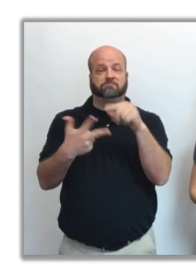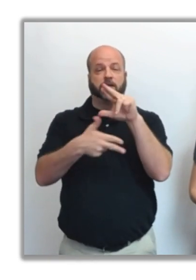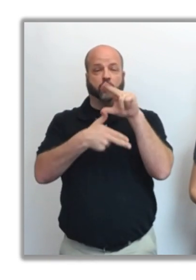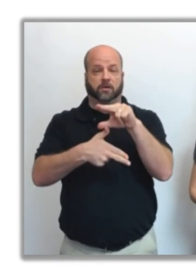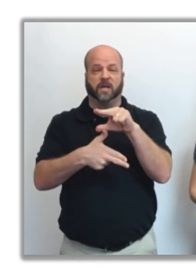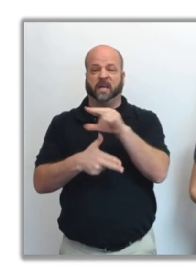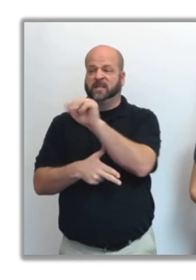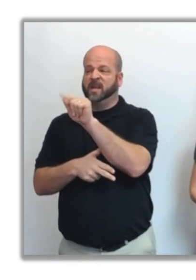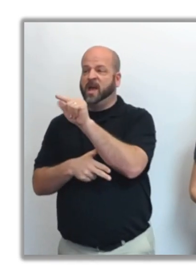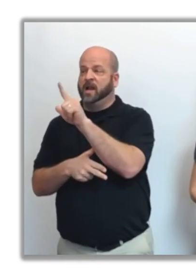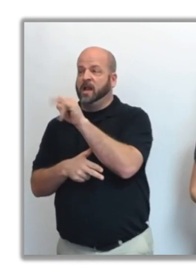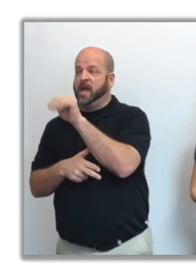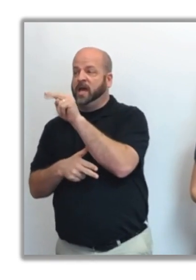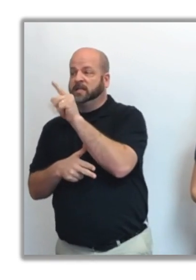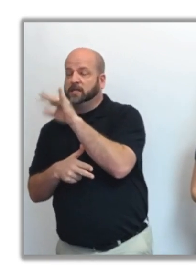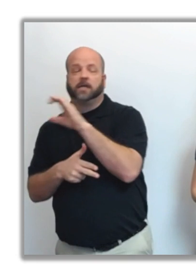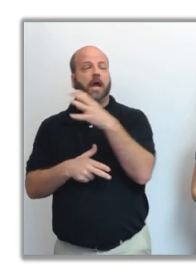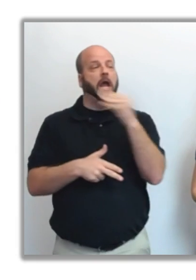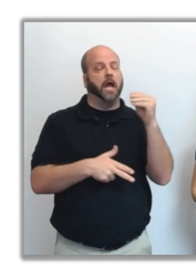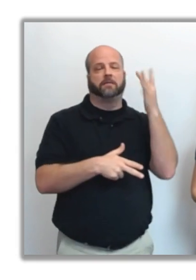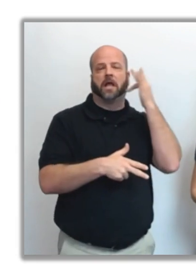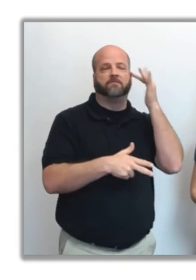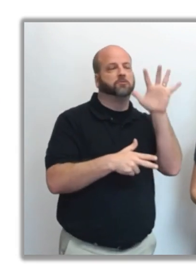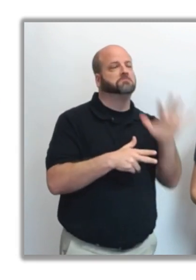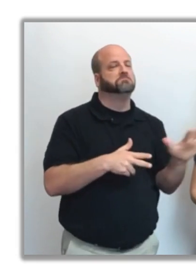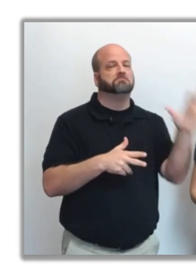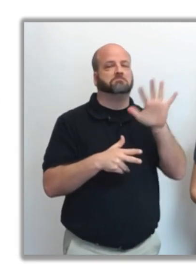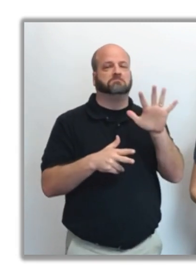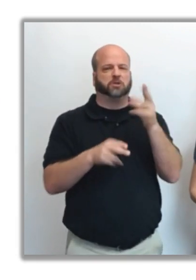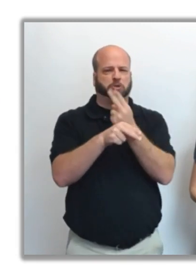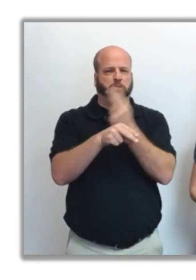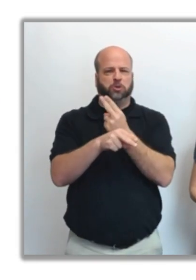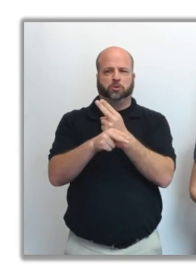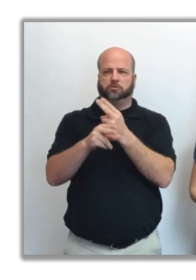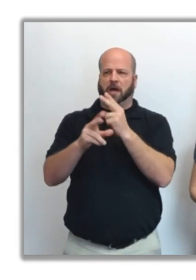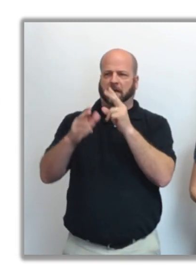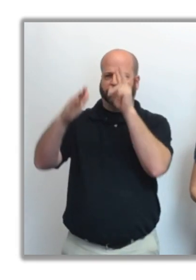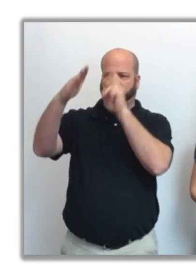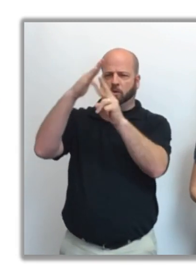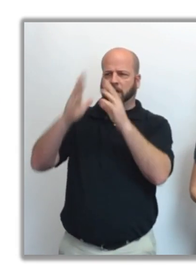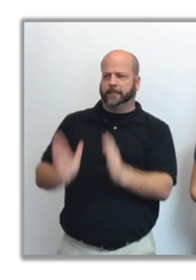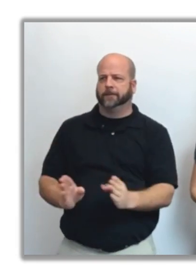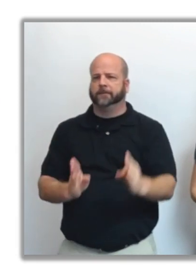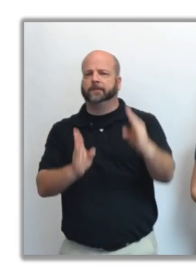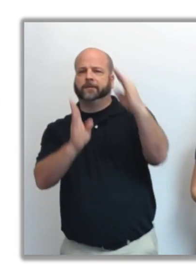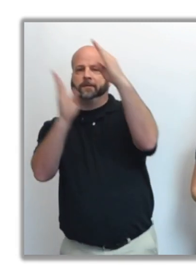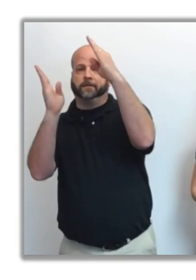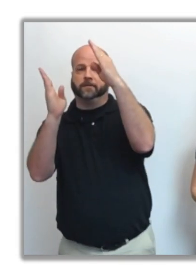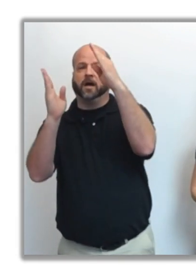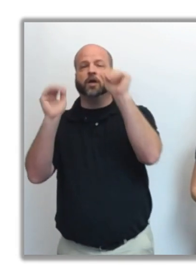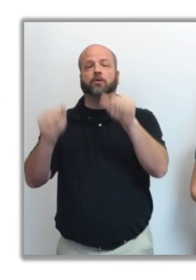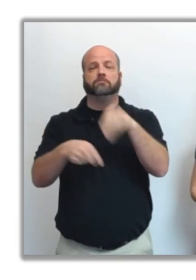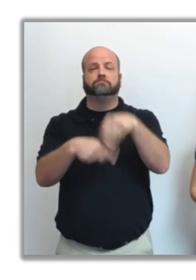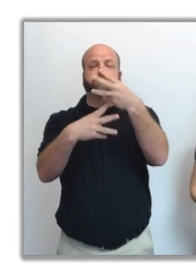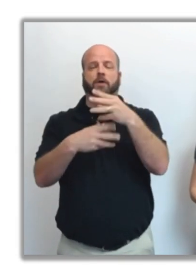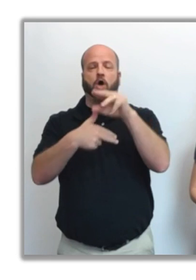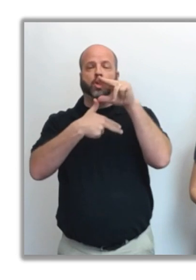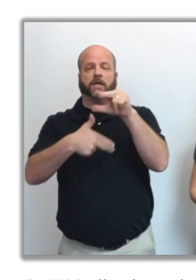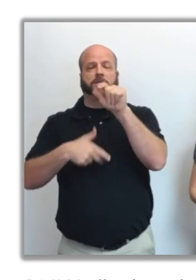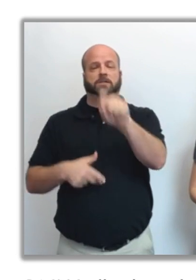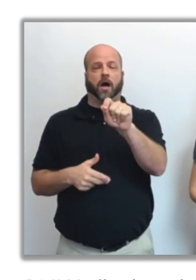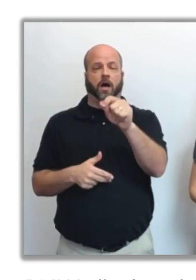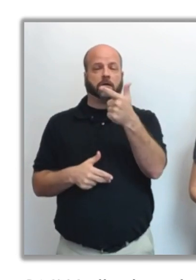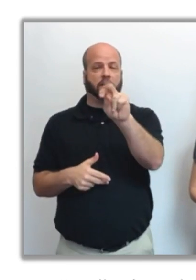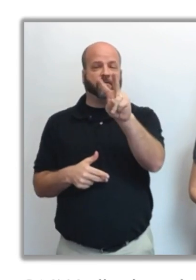eastern North Pacific basins using a forecast cone. You can find this forecast information via hurricanes.gov.